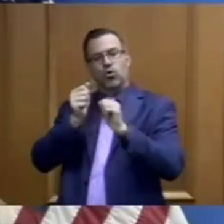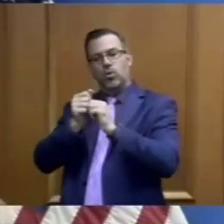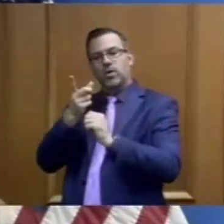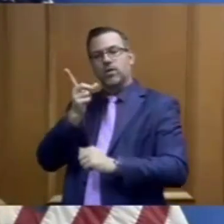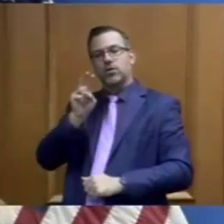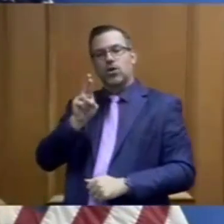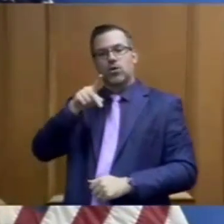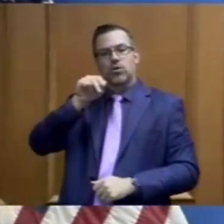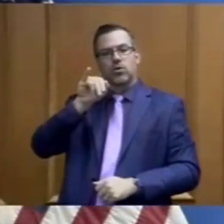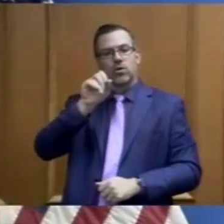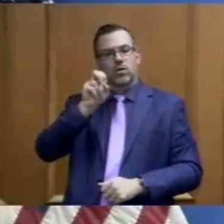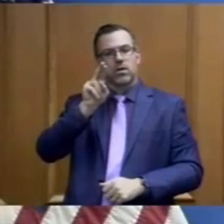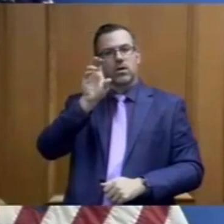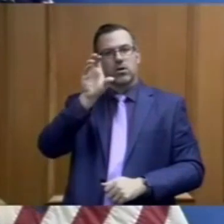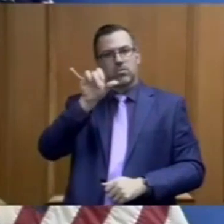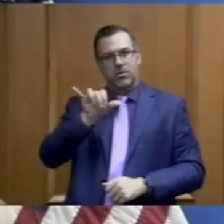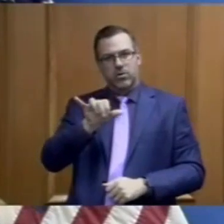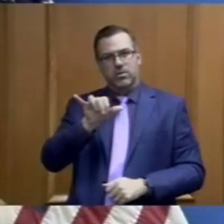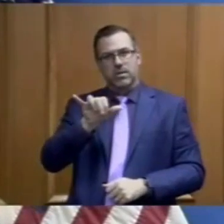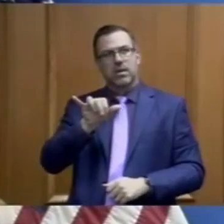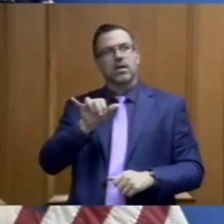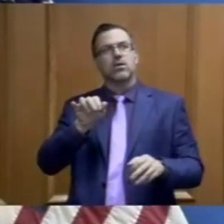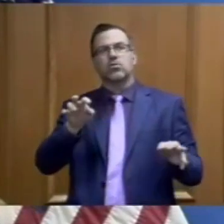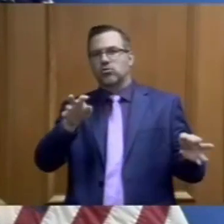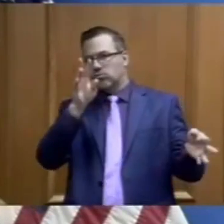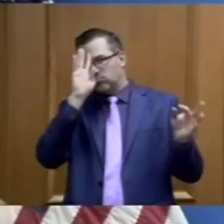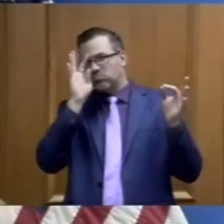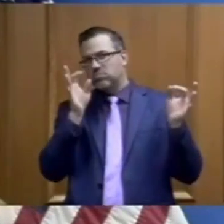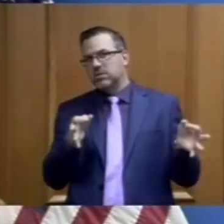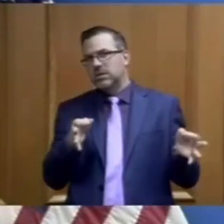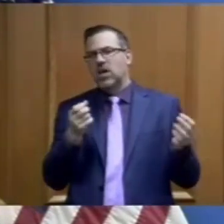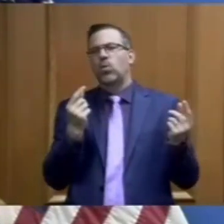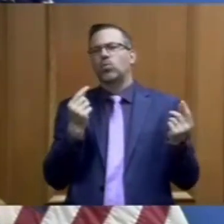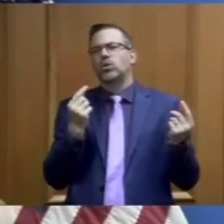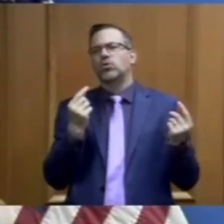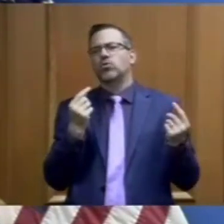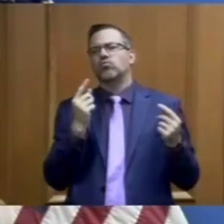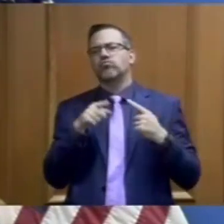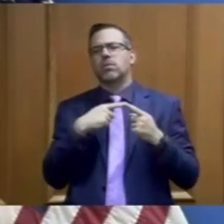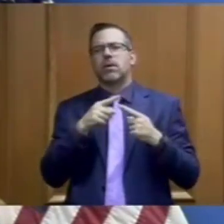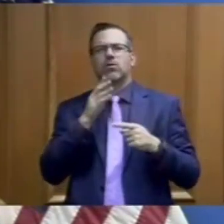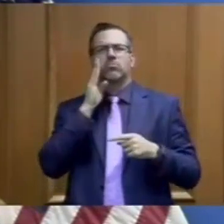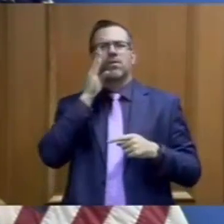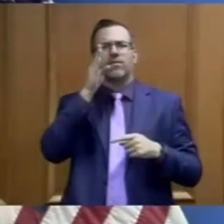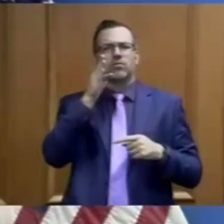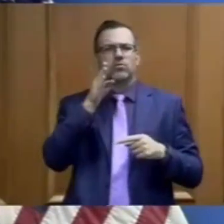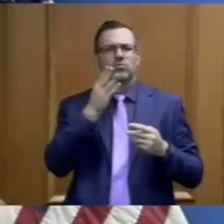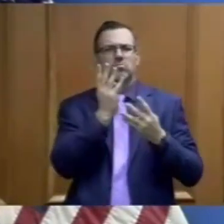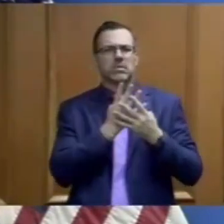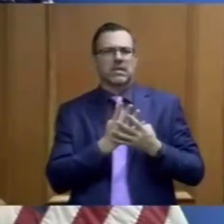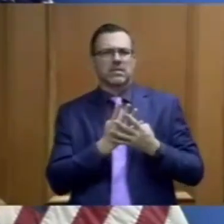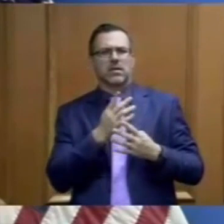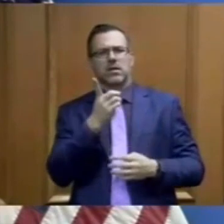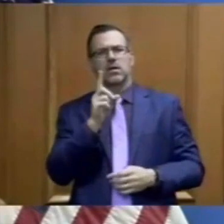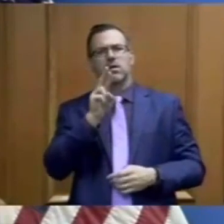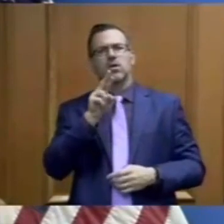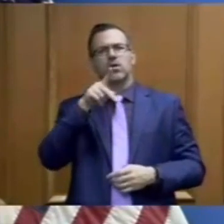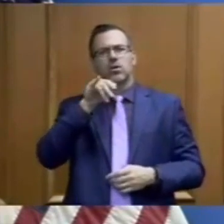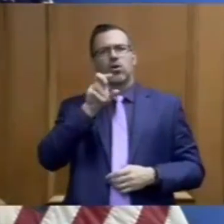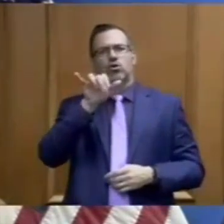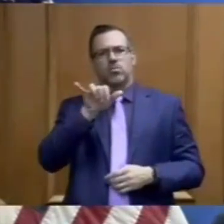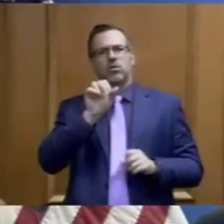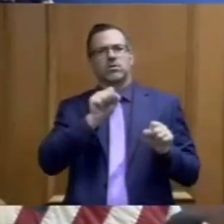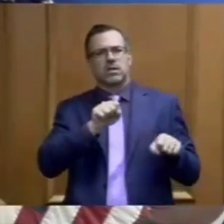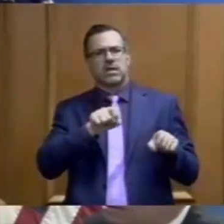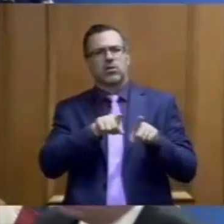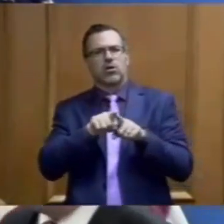Unified Command Group to make a decision going forward about additional testing. And I would let Dr. Peercy comment on that